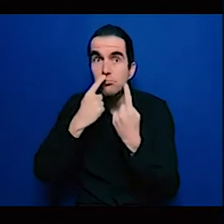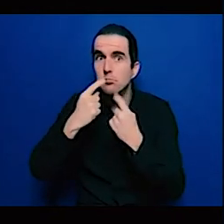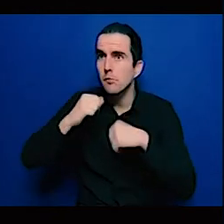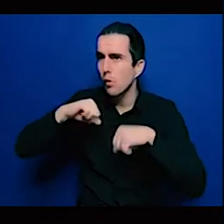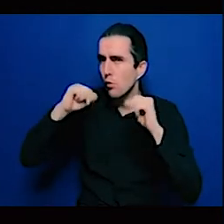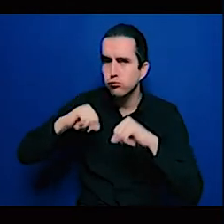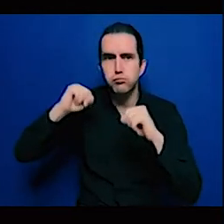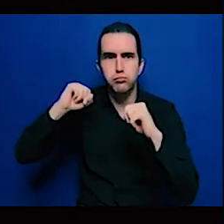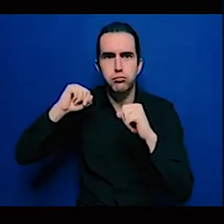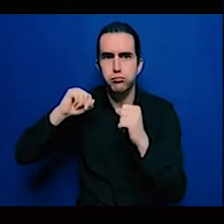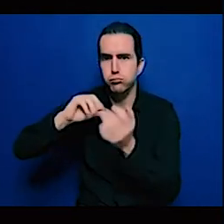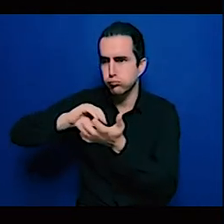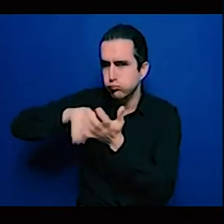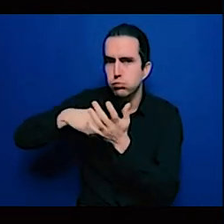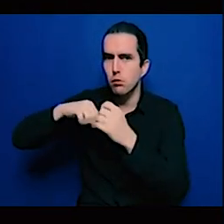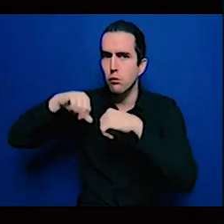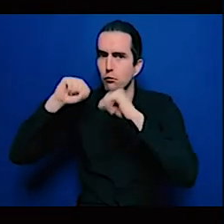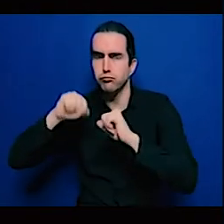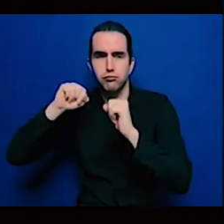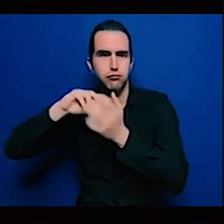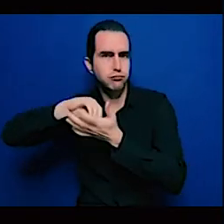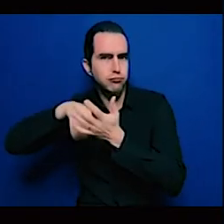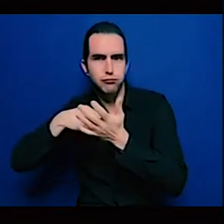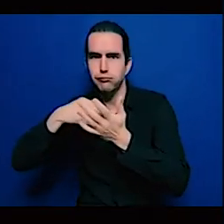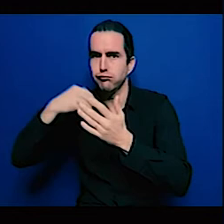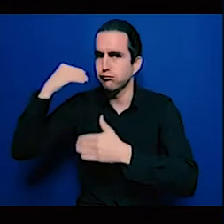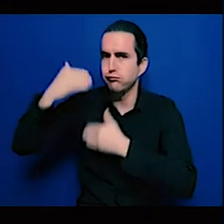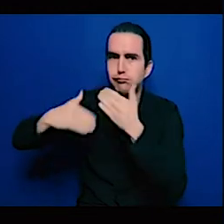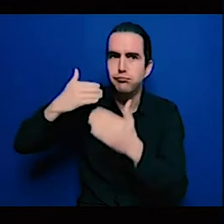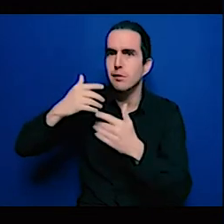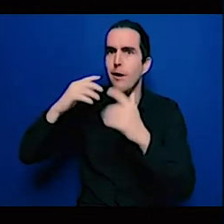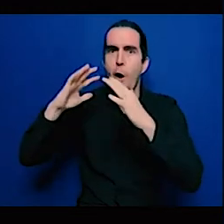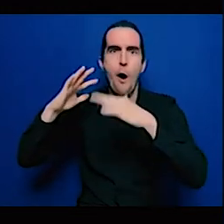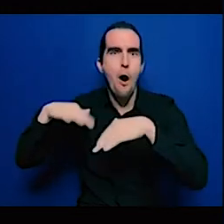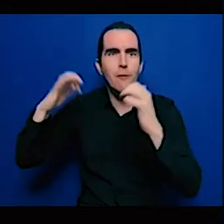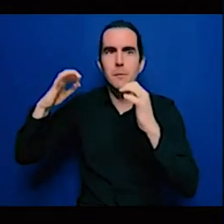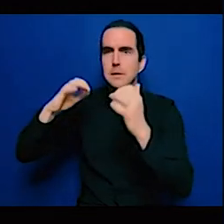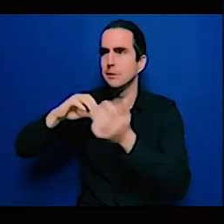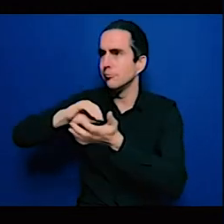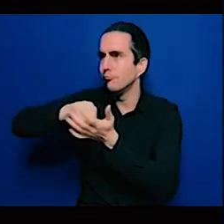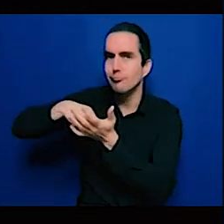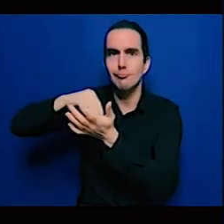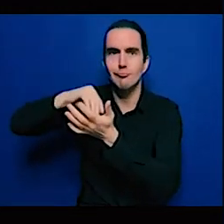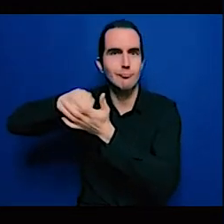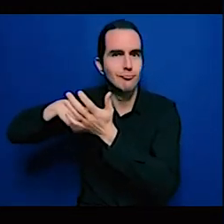there is not enough African expertise and we have to keep that in mind as well